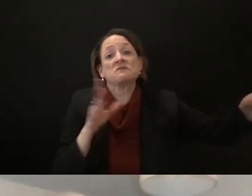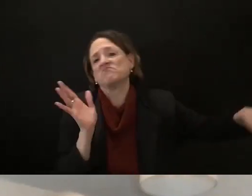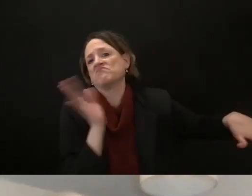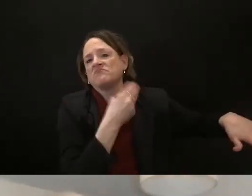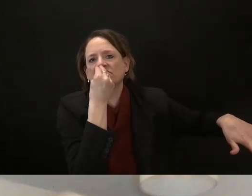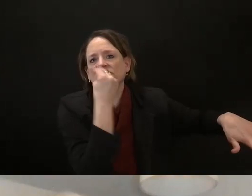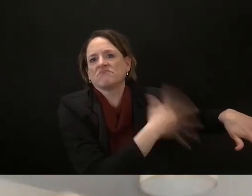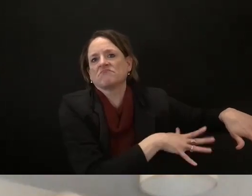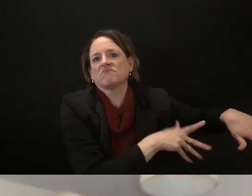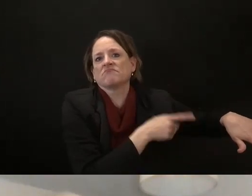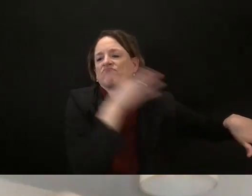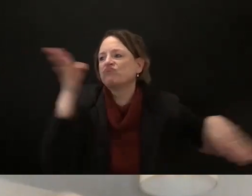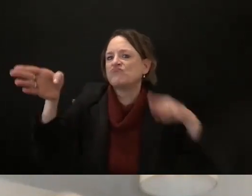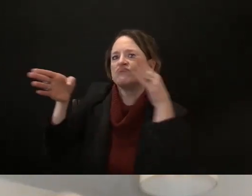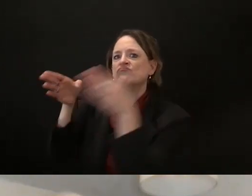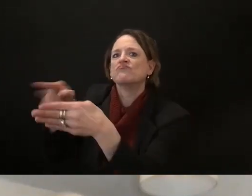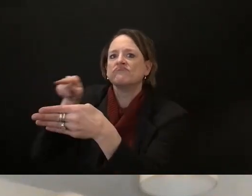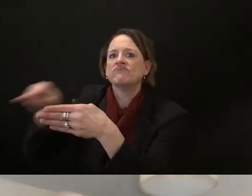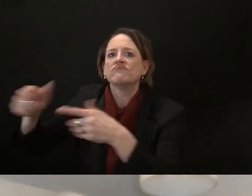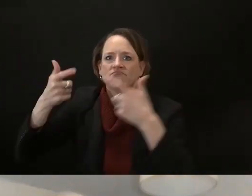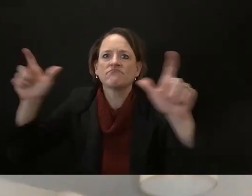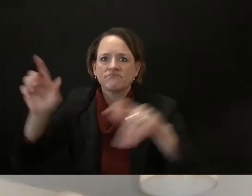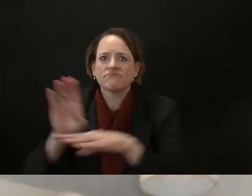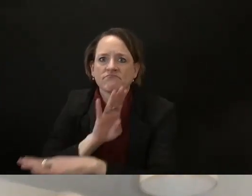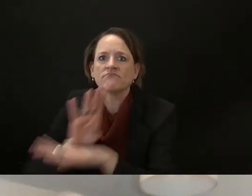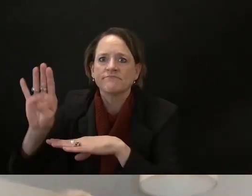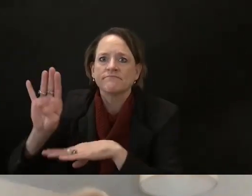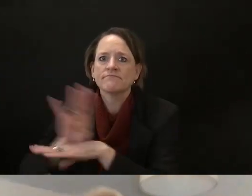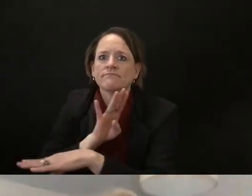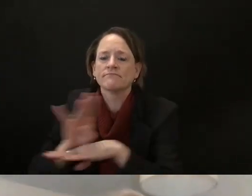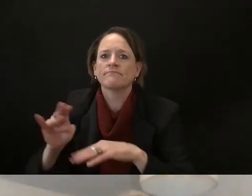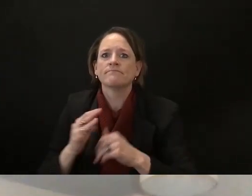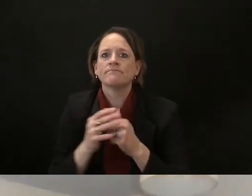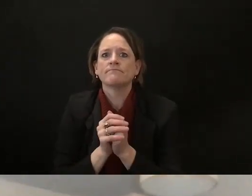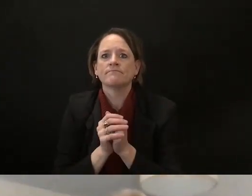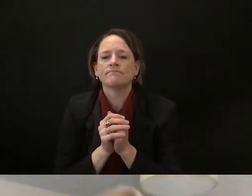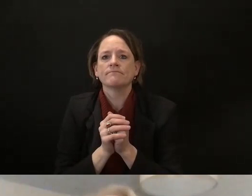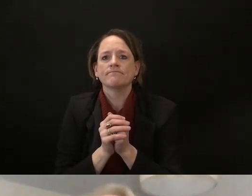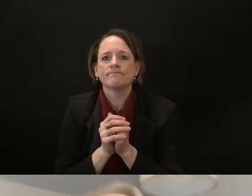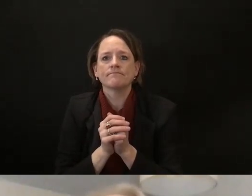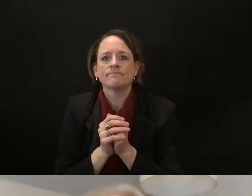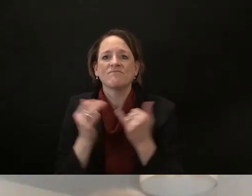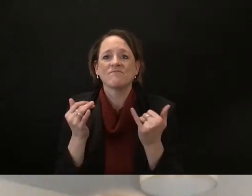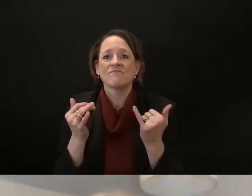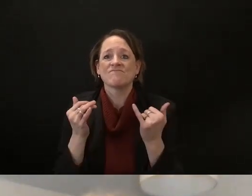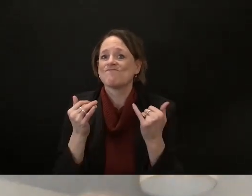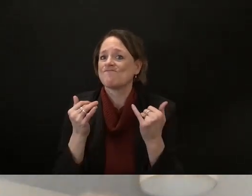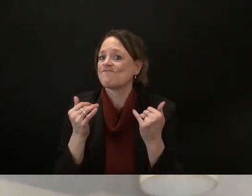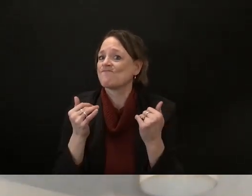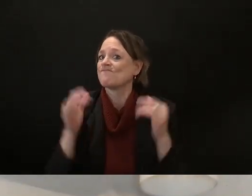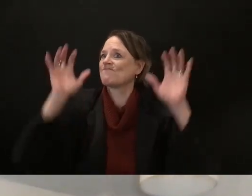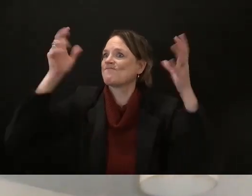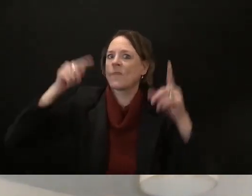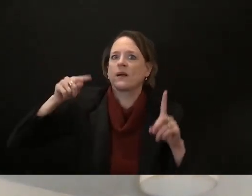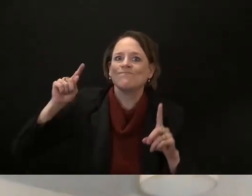that's where money's getting spent now extreme corporate welfare is a huge way that public dollars are being siphoned away from the communities that